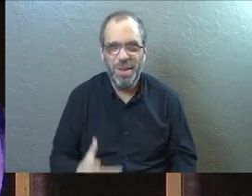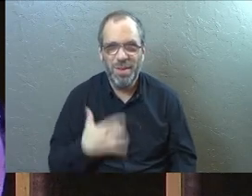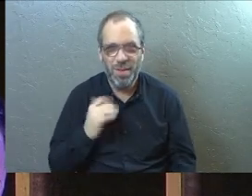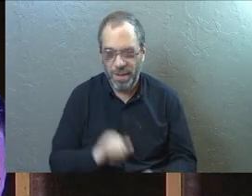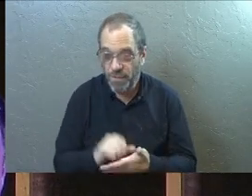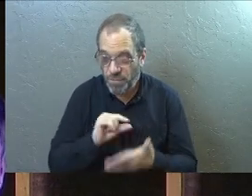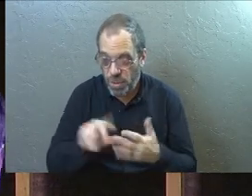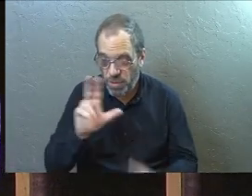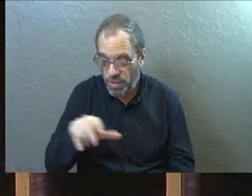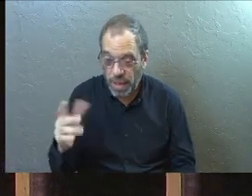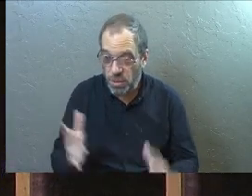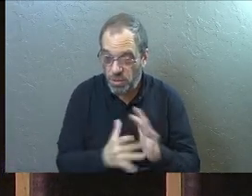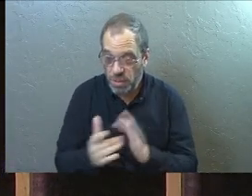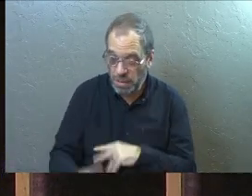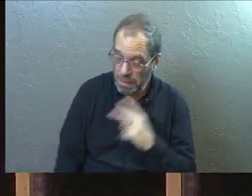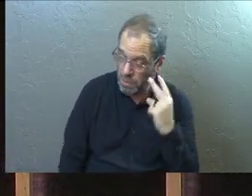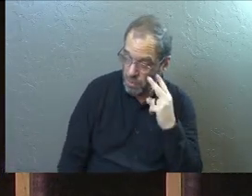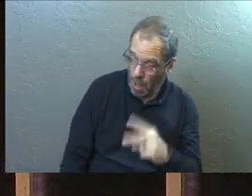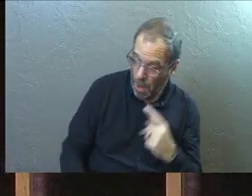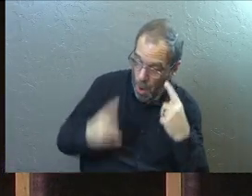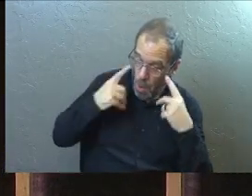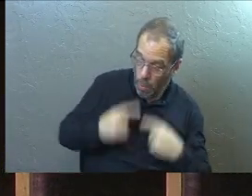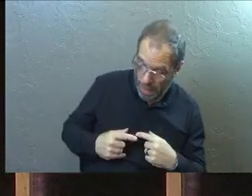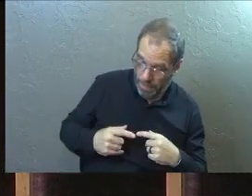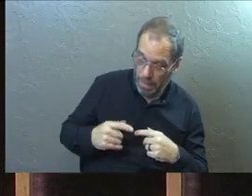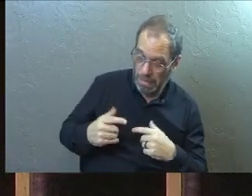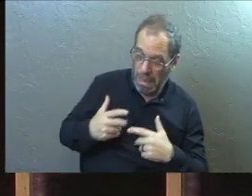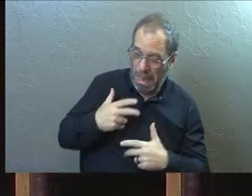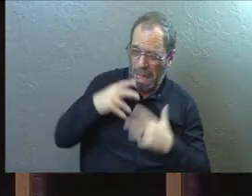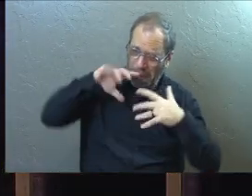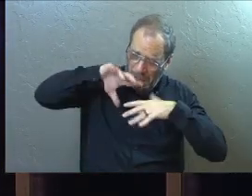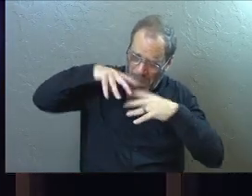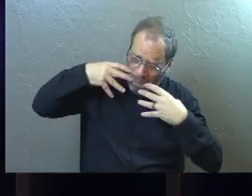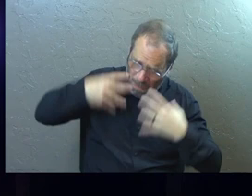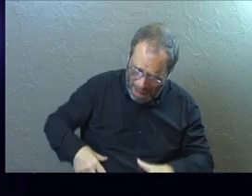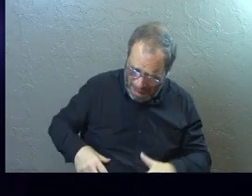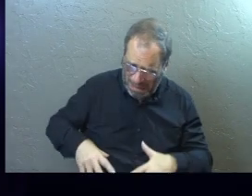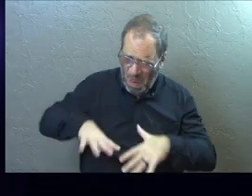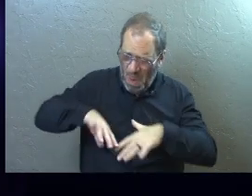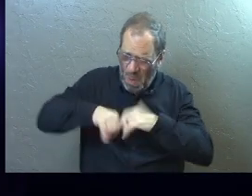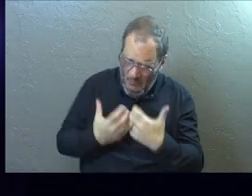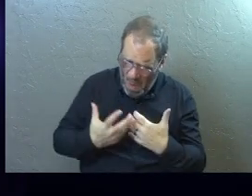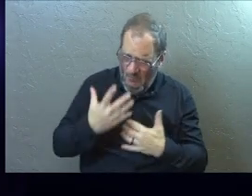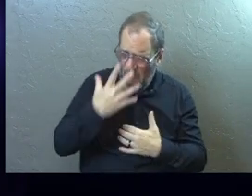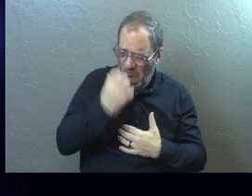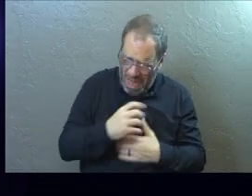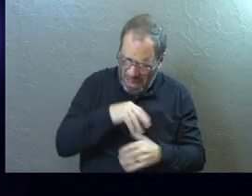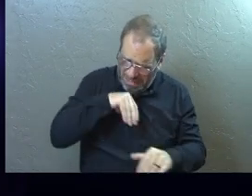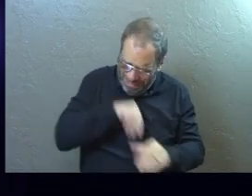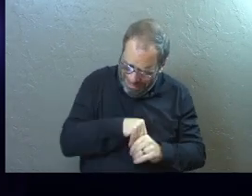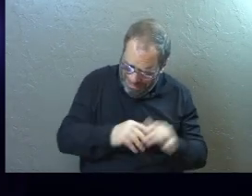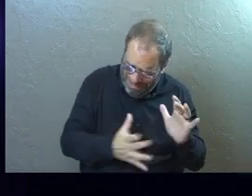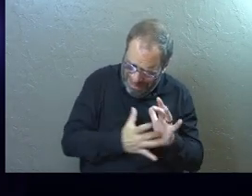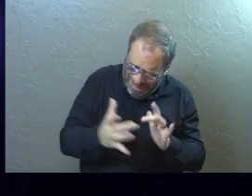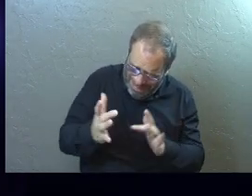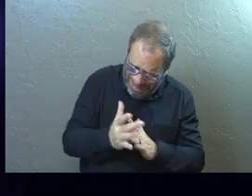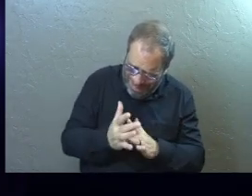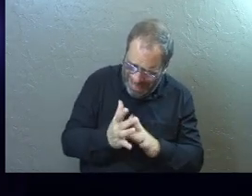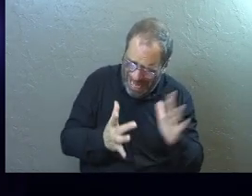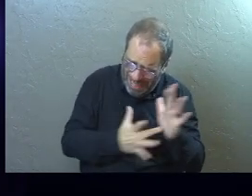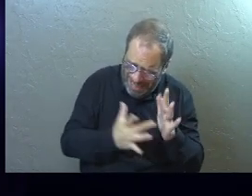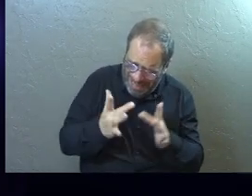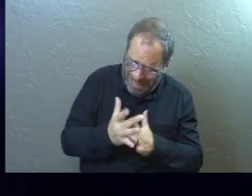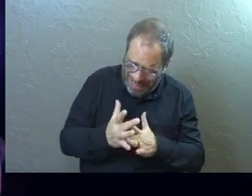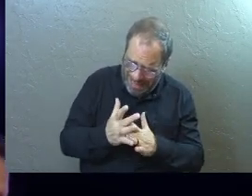feeling before. 33, when Jesus saw her weeping and saw the other people wailing around her, a deep anger welled up within him and he